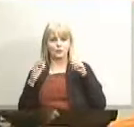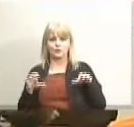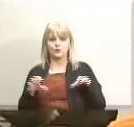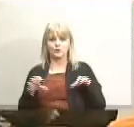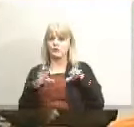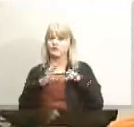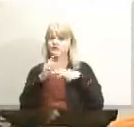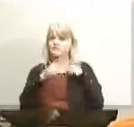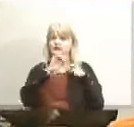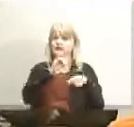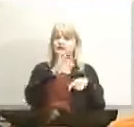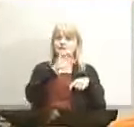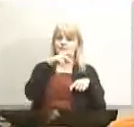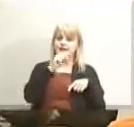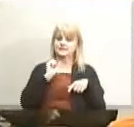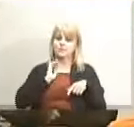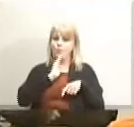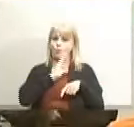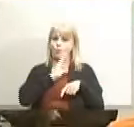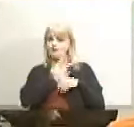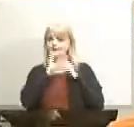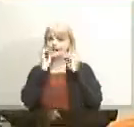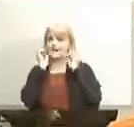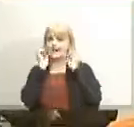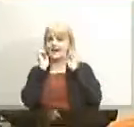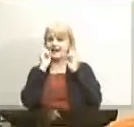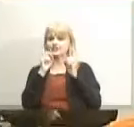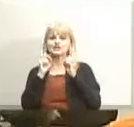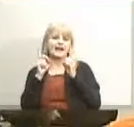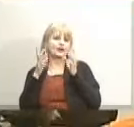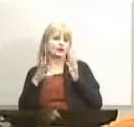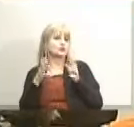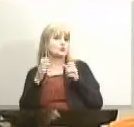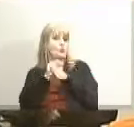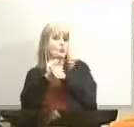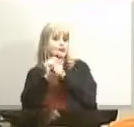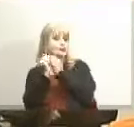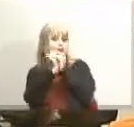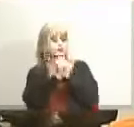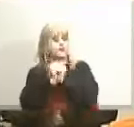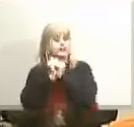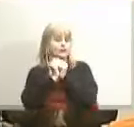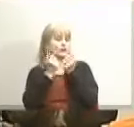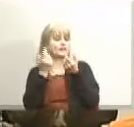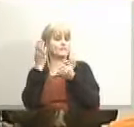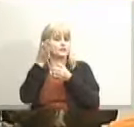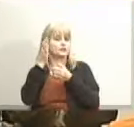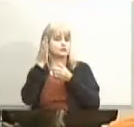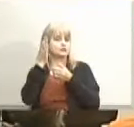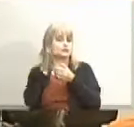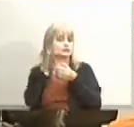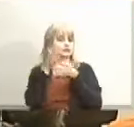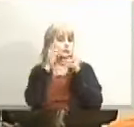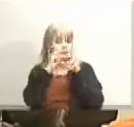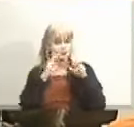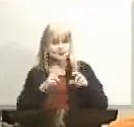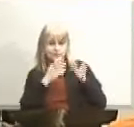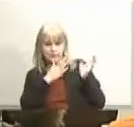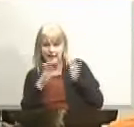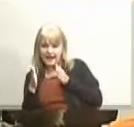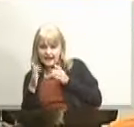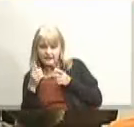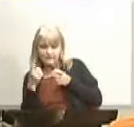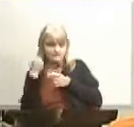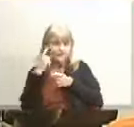jcps board and educators working together in our upcoming strategic plan to streamline testing to create more